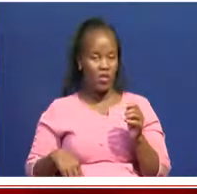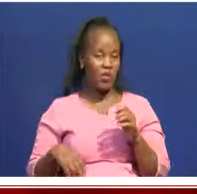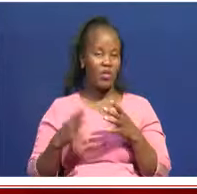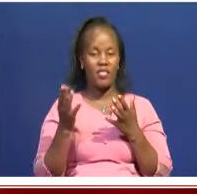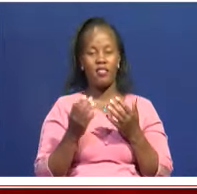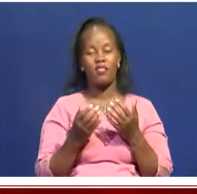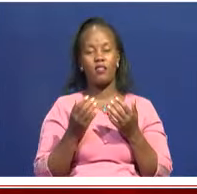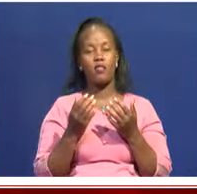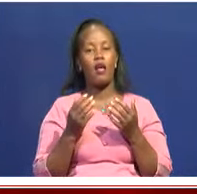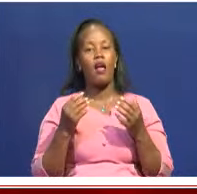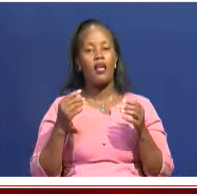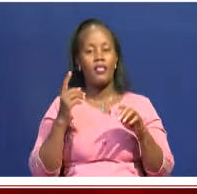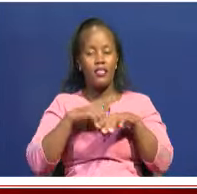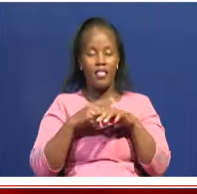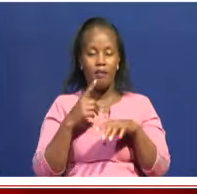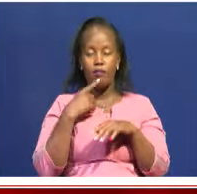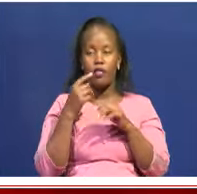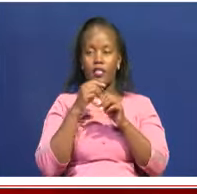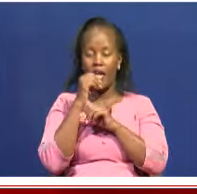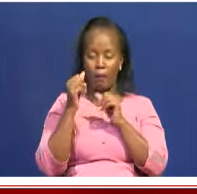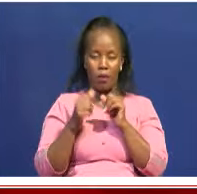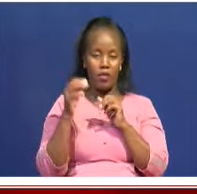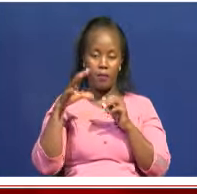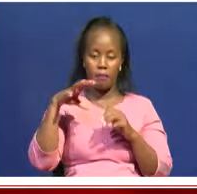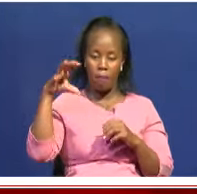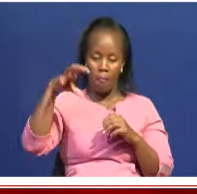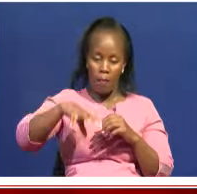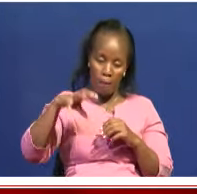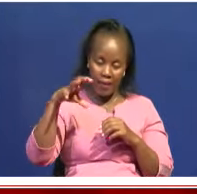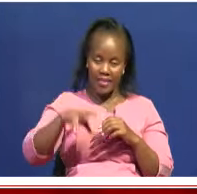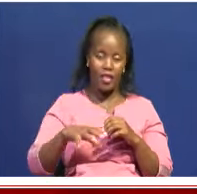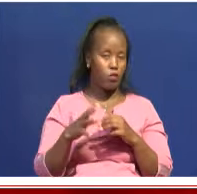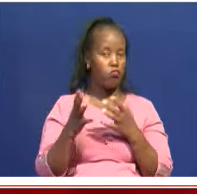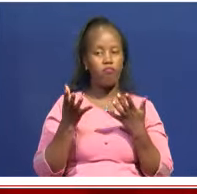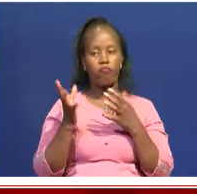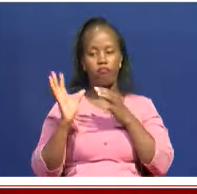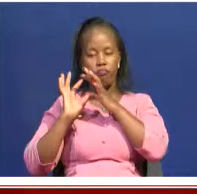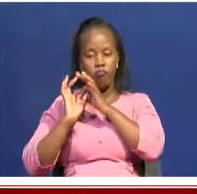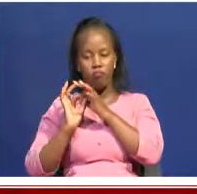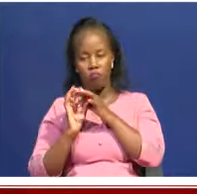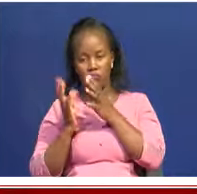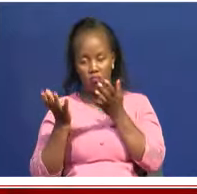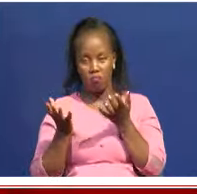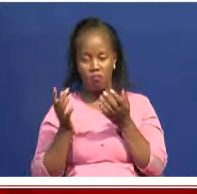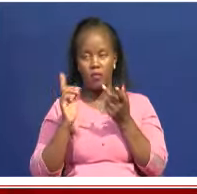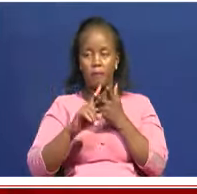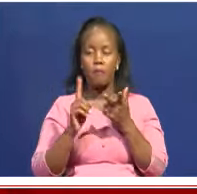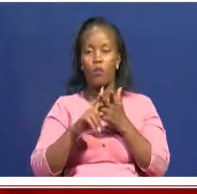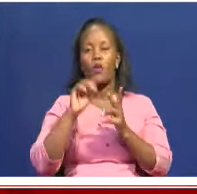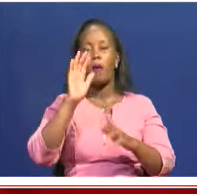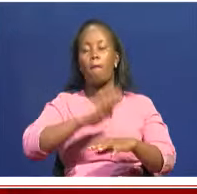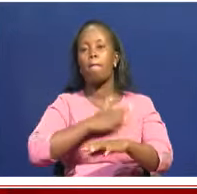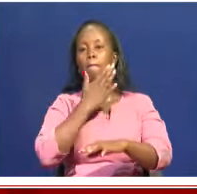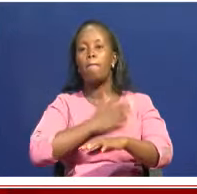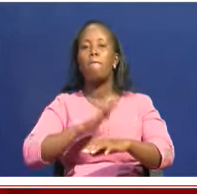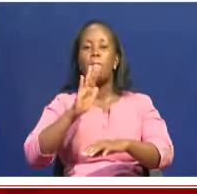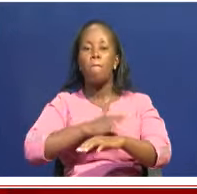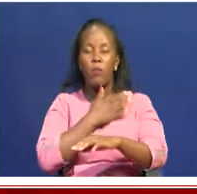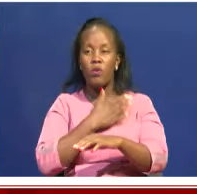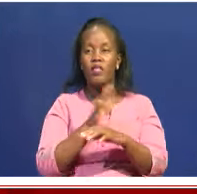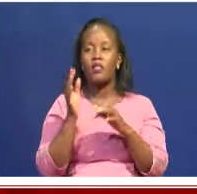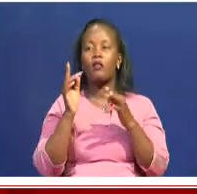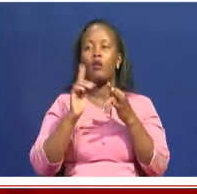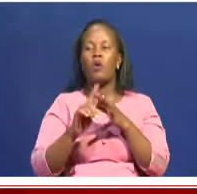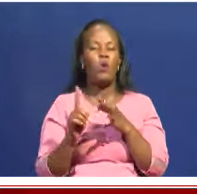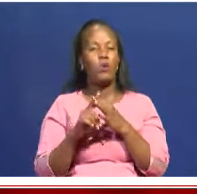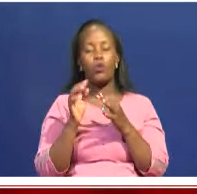specific culture as a Kenyan culture. We have the Matatu culture, which we share. We have music, which we share. But at the same time, my music